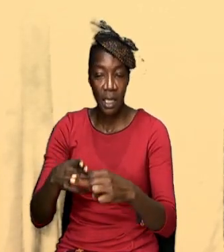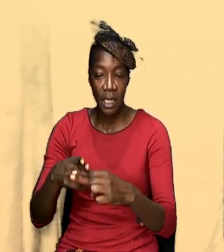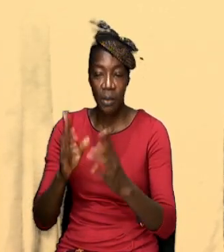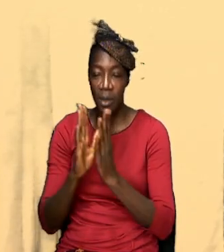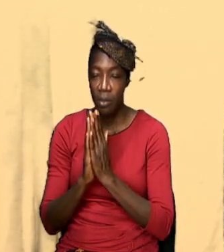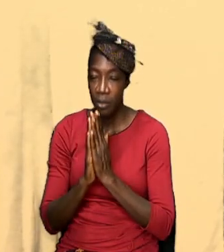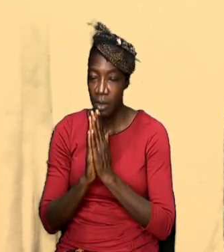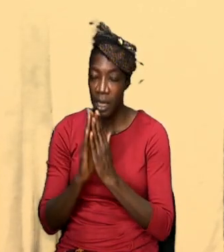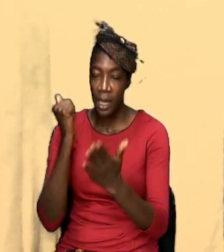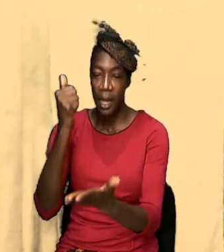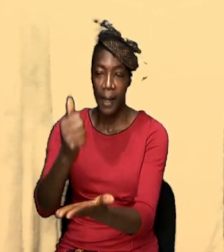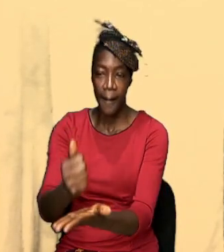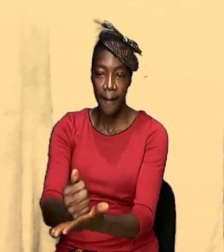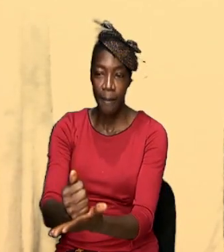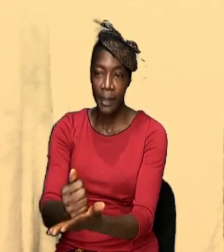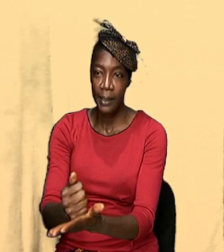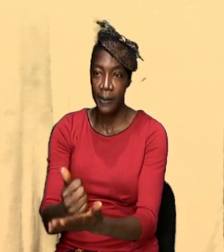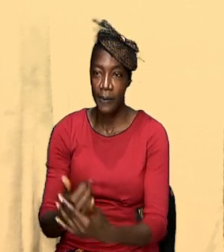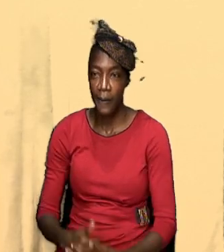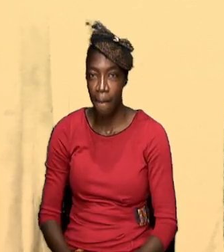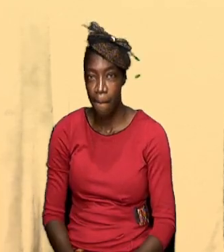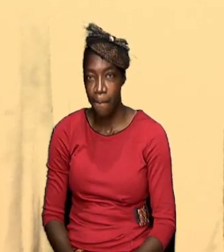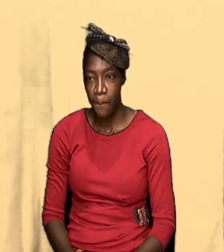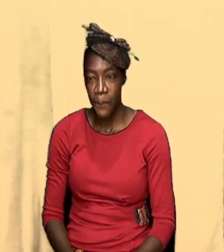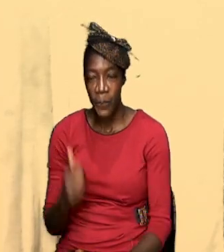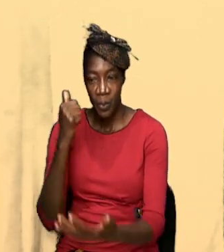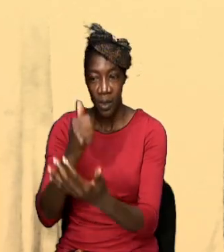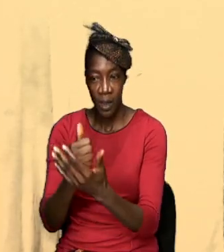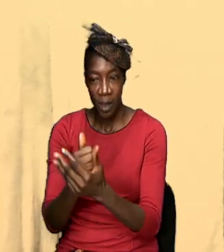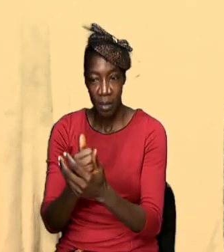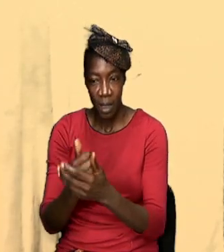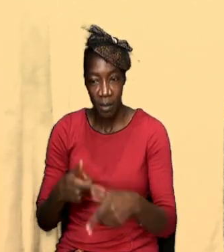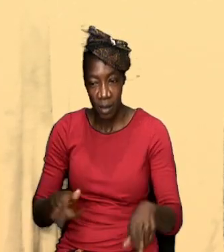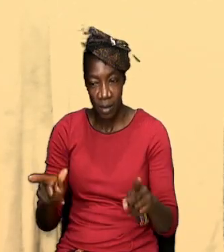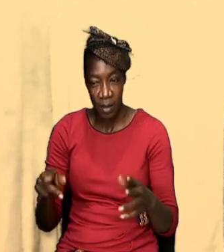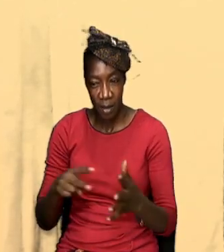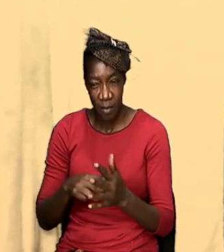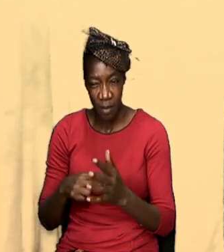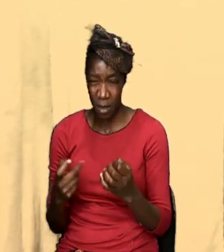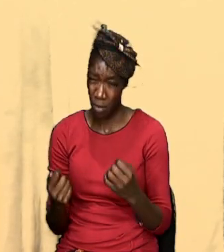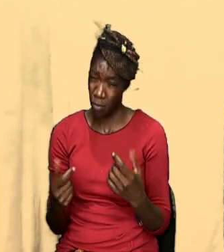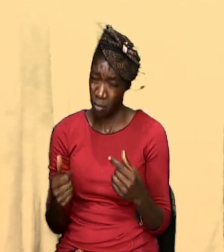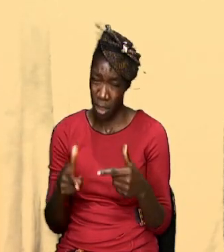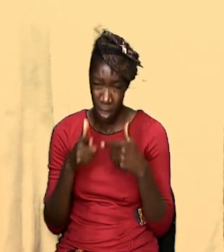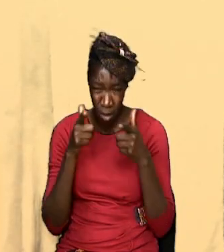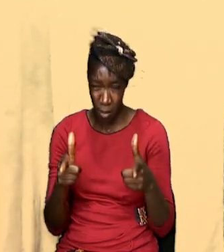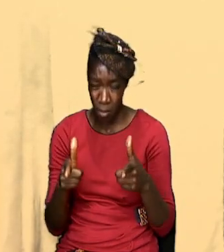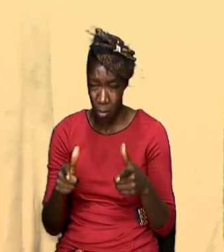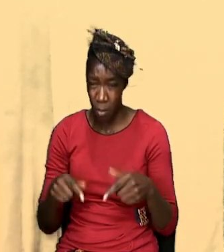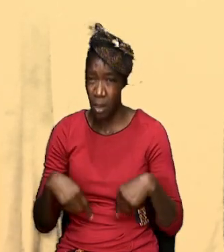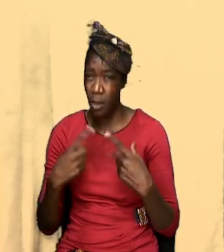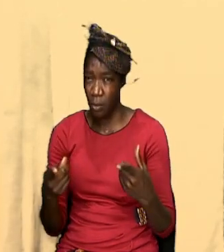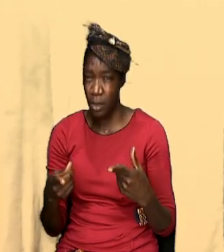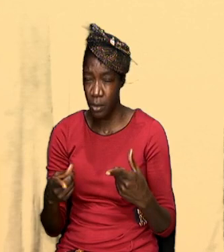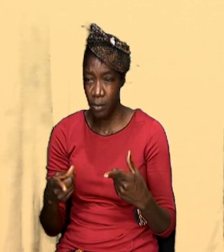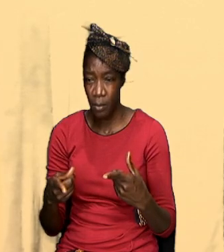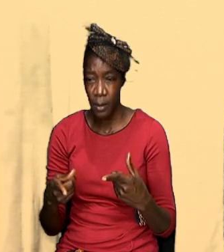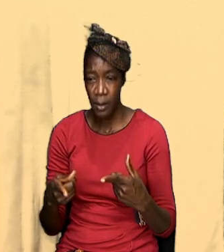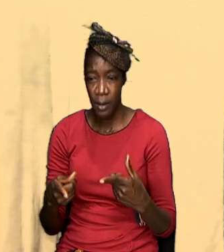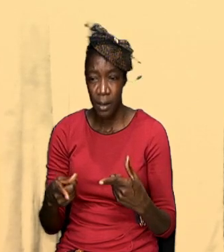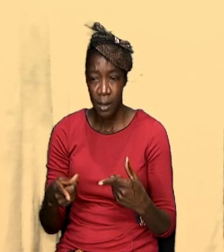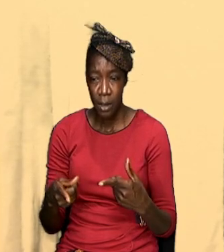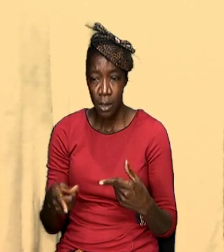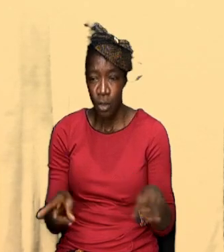pray amen amen so let us have a quick look at what we are going to be covering today